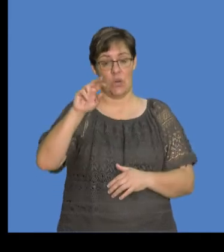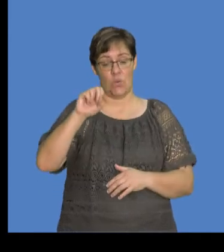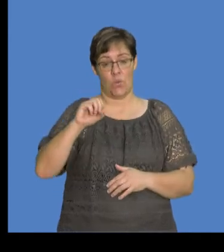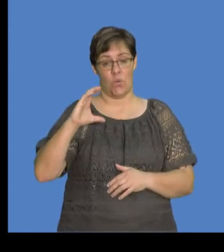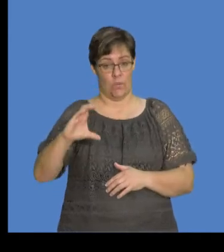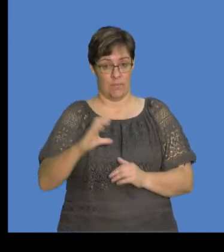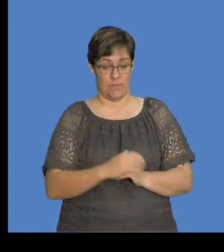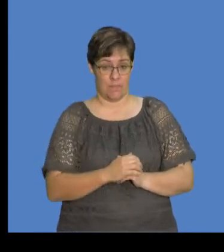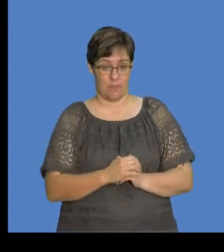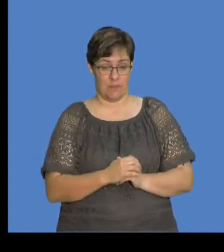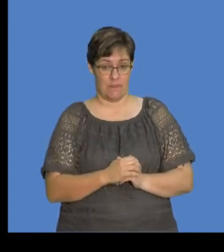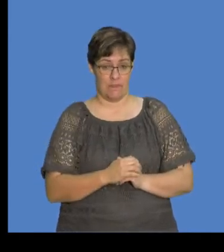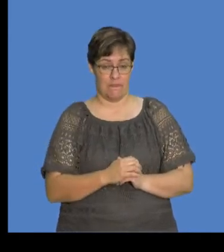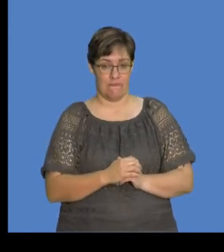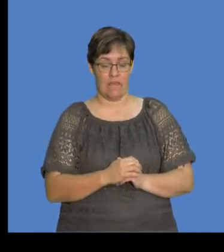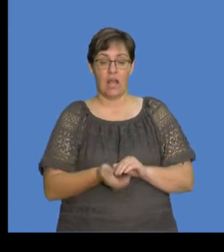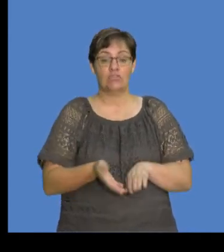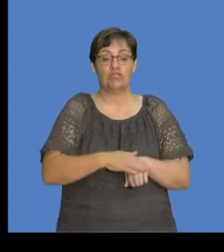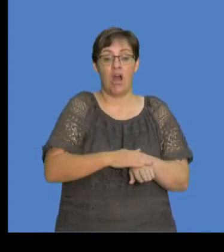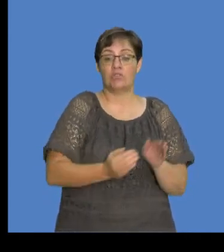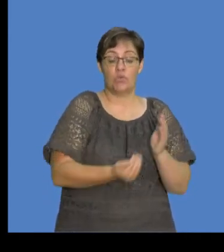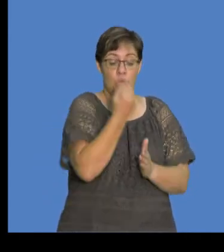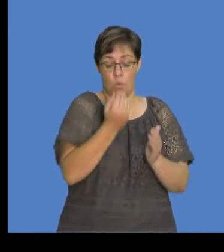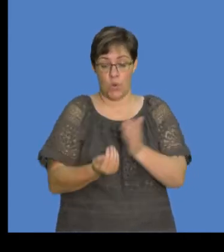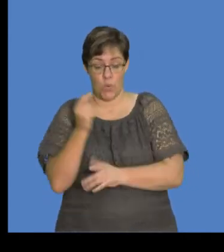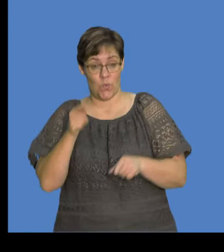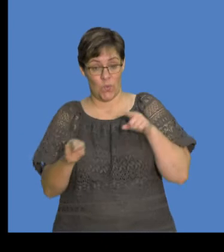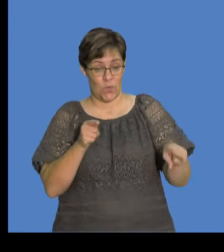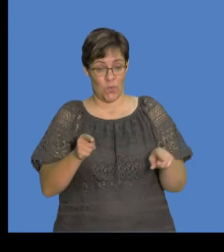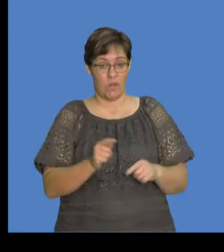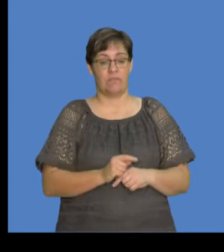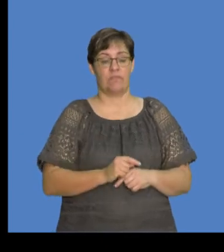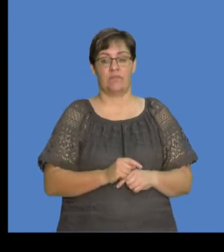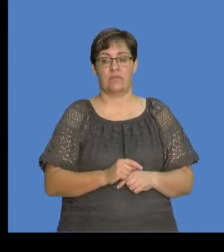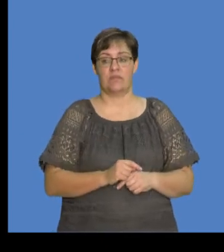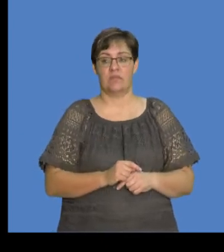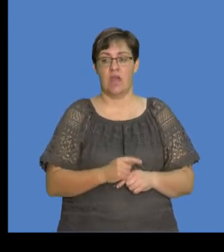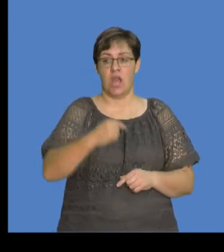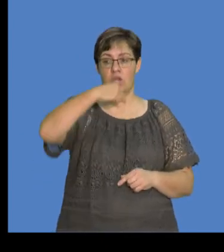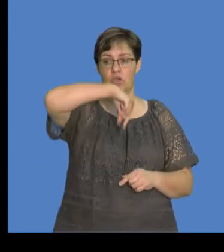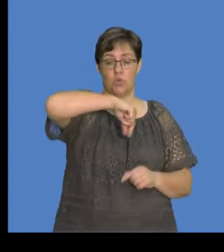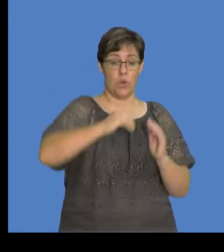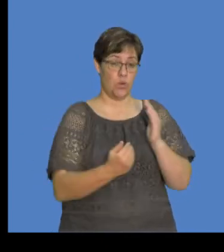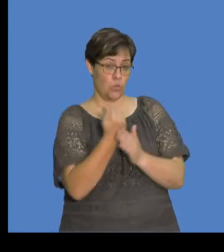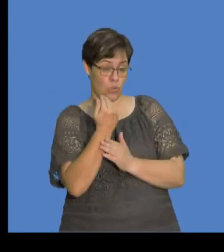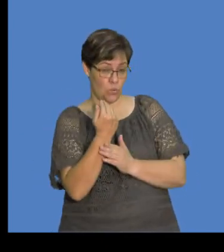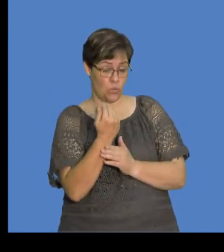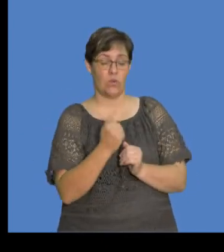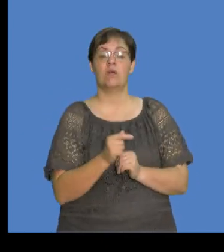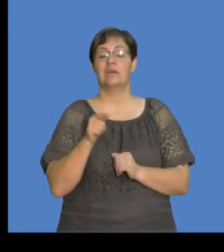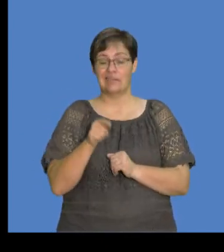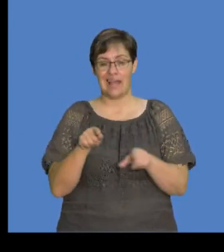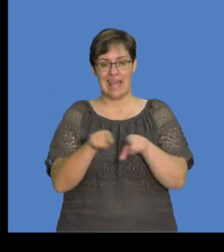nanocoulombs, okay? So the new charge on each one of them, Q nu is equal to